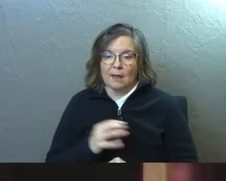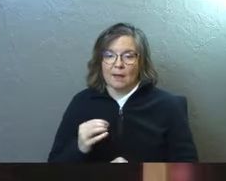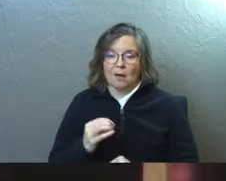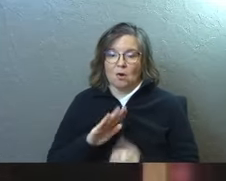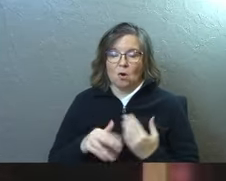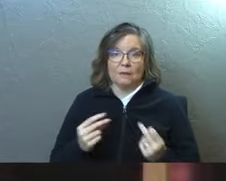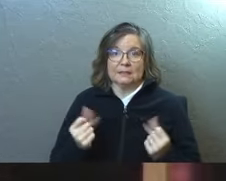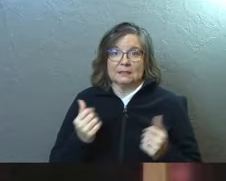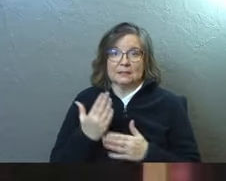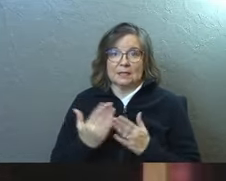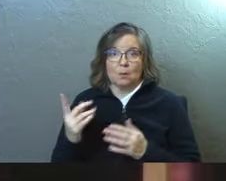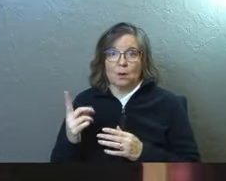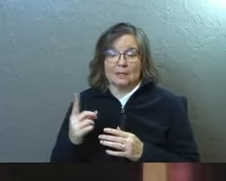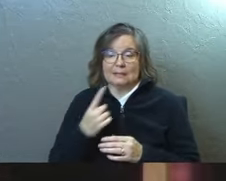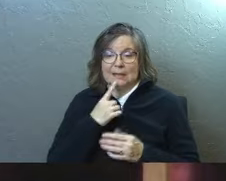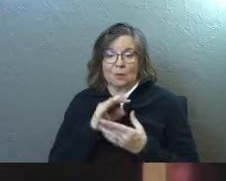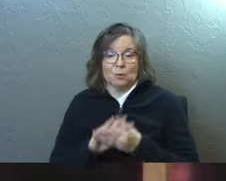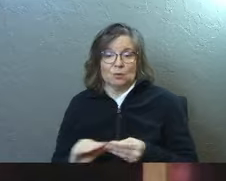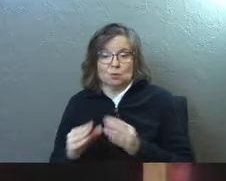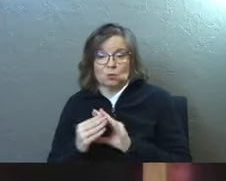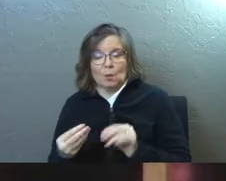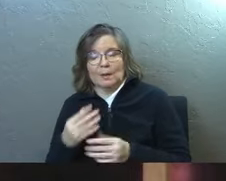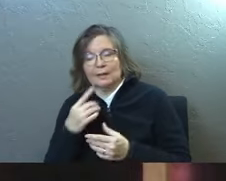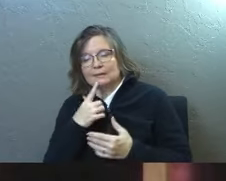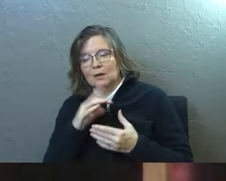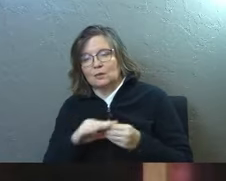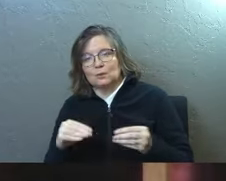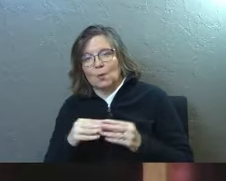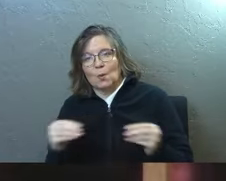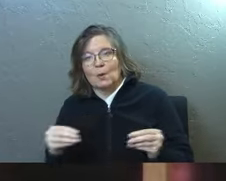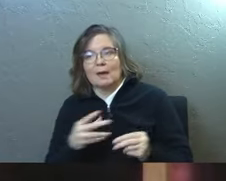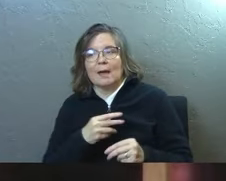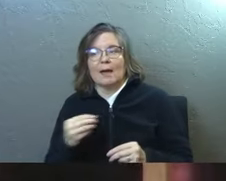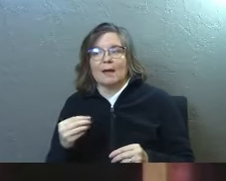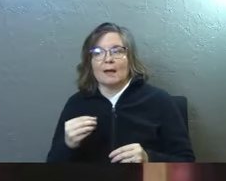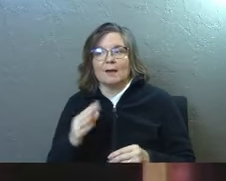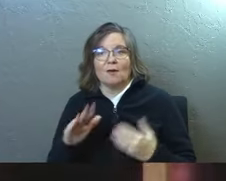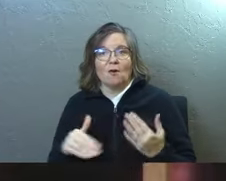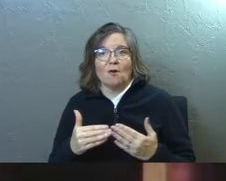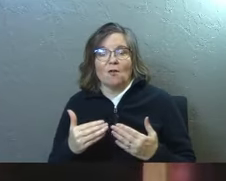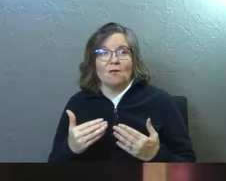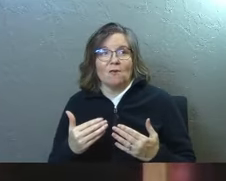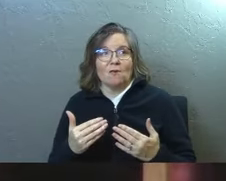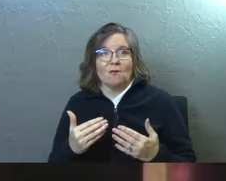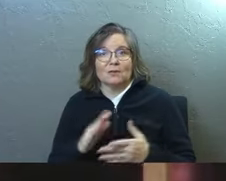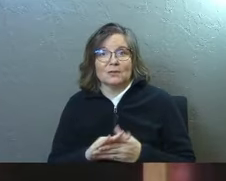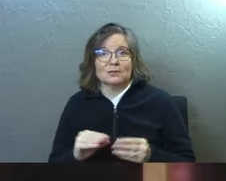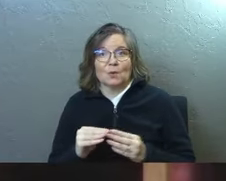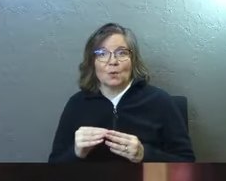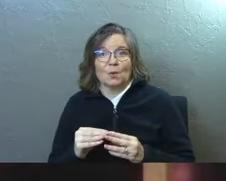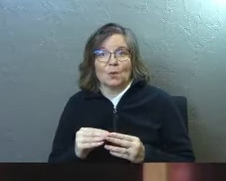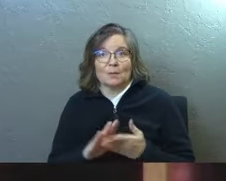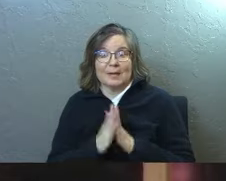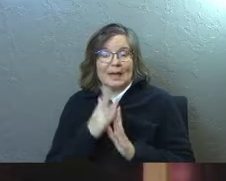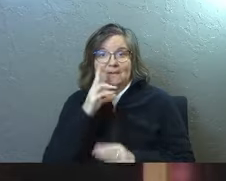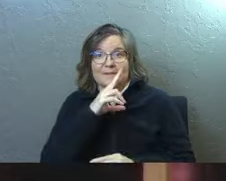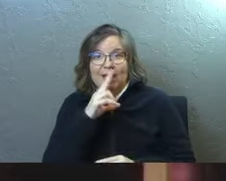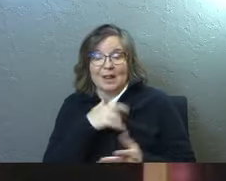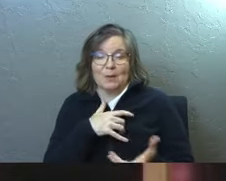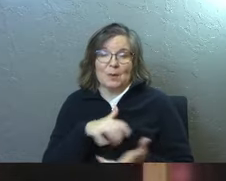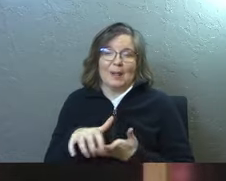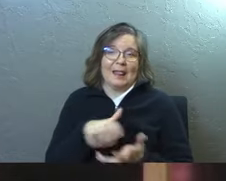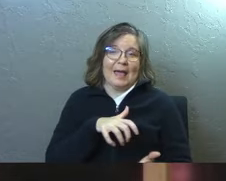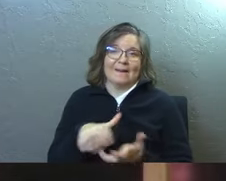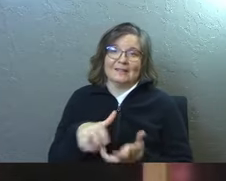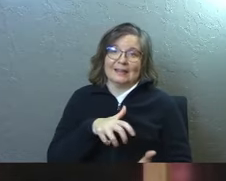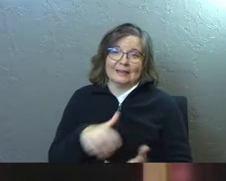And all of a sudden, somebody came out with a story, and they're telling a story. And all of a sudden, the story went funny, and we were